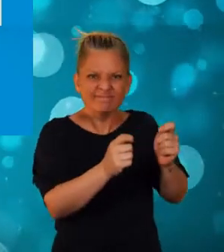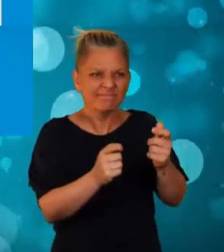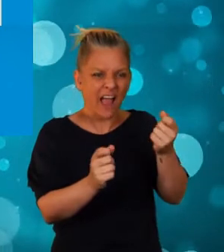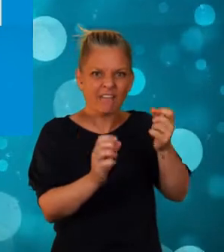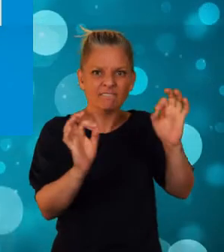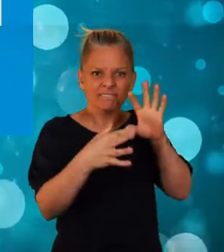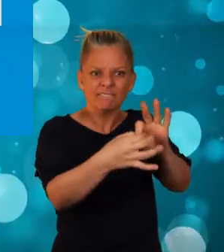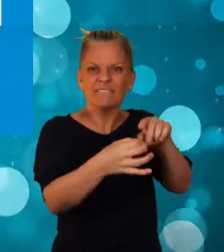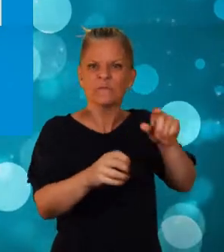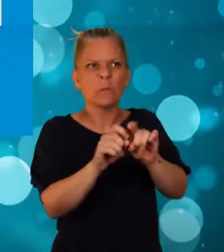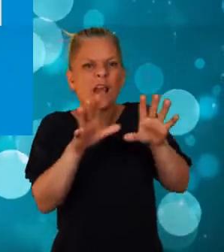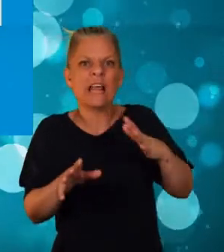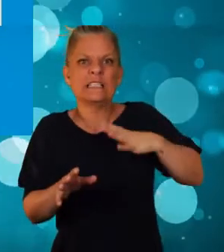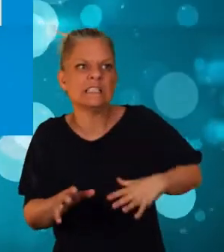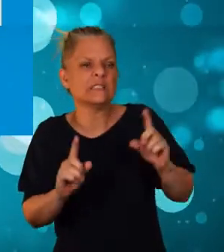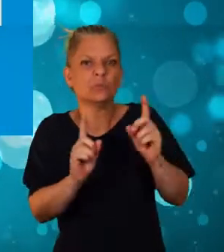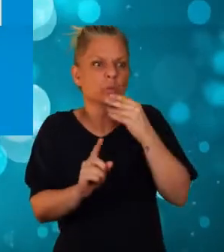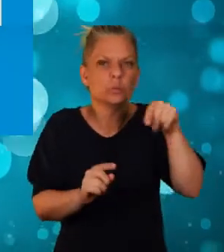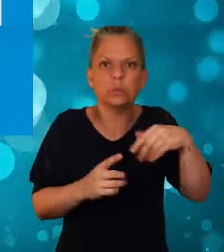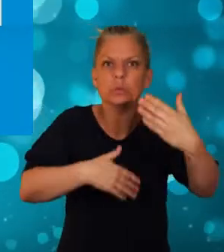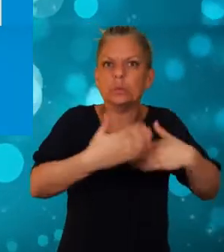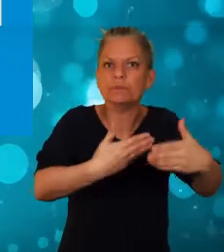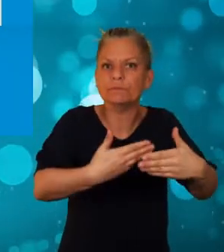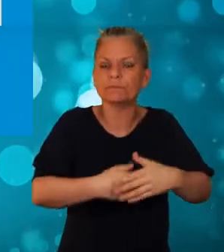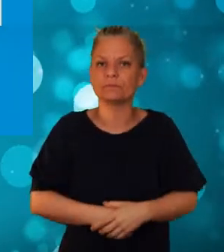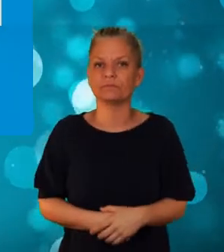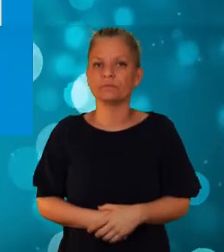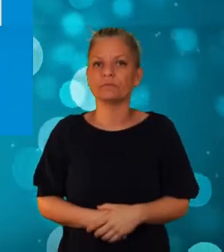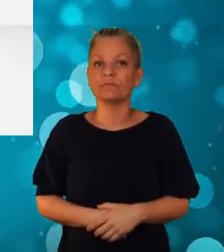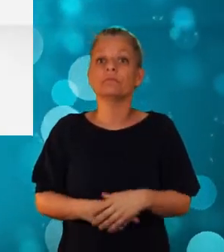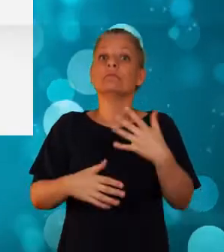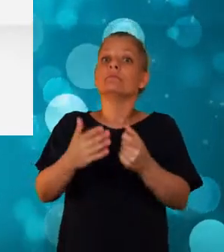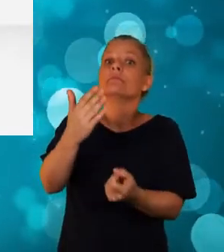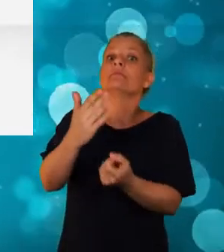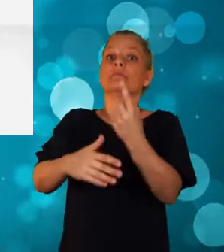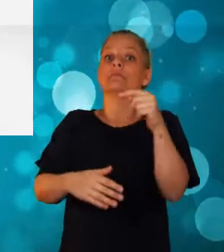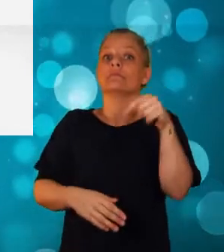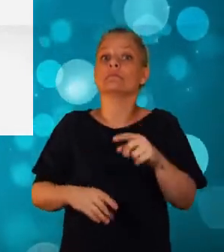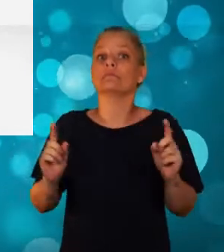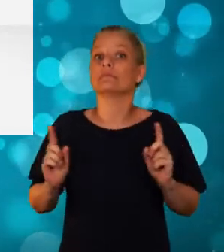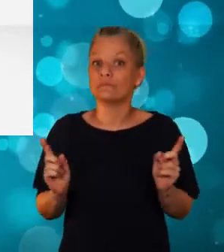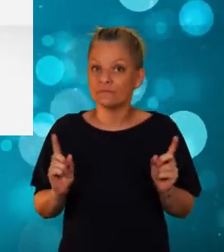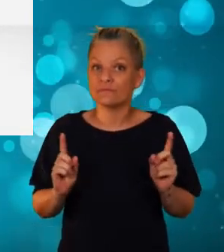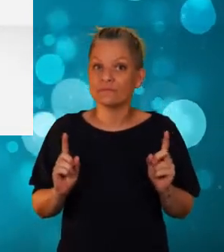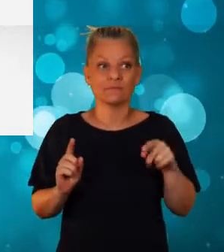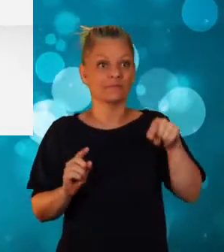people who don't have direct experience of what it's like to need or use them. And ultimately,